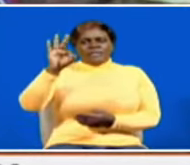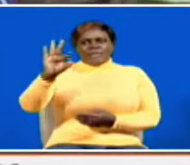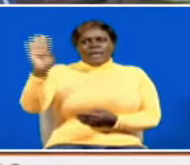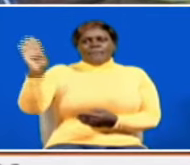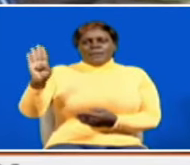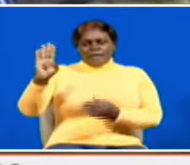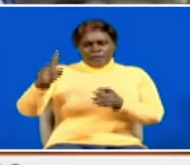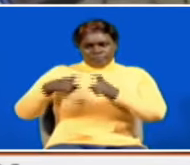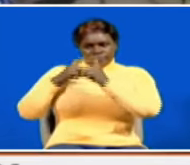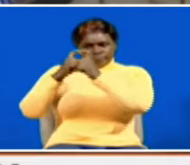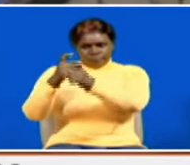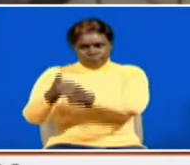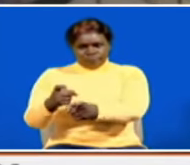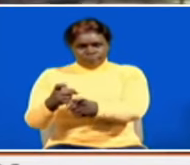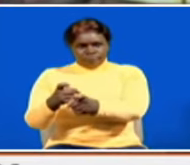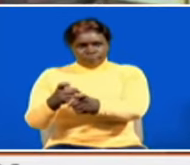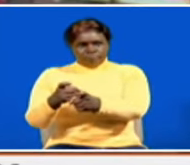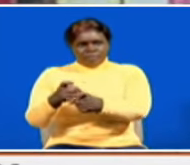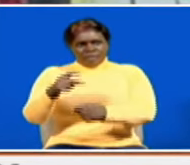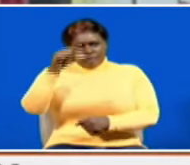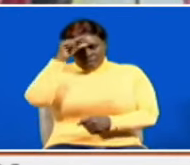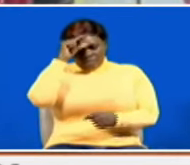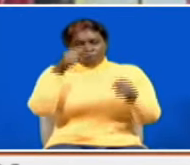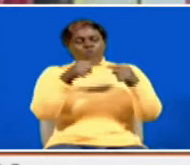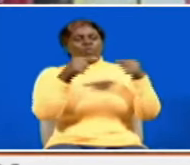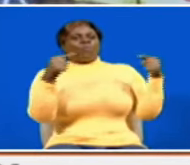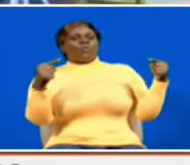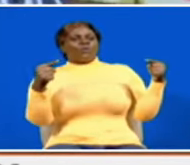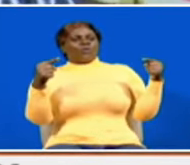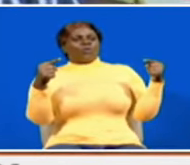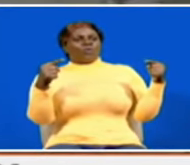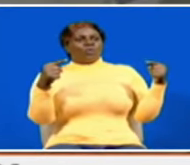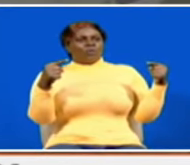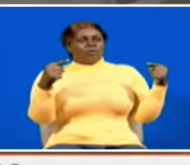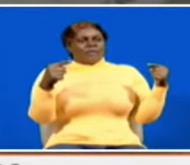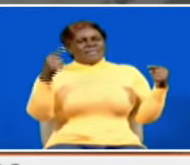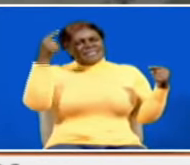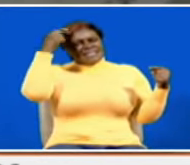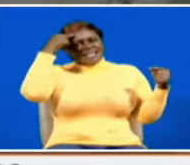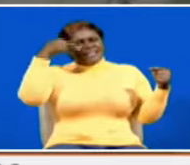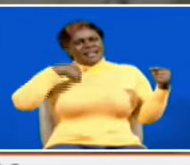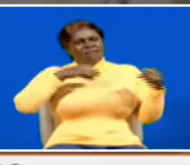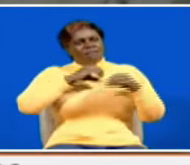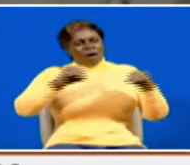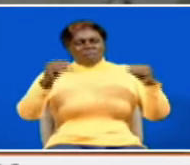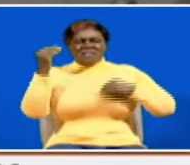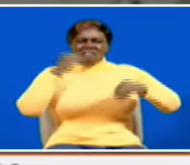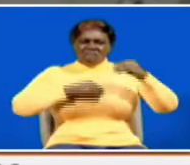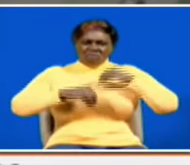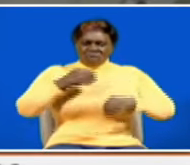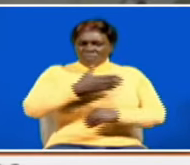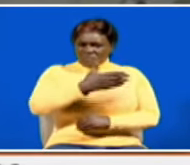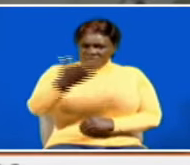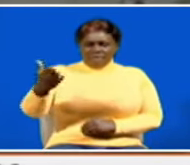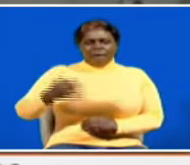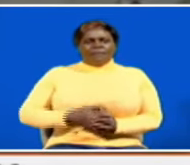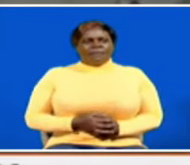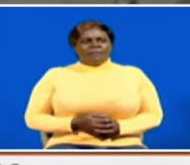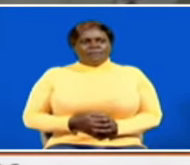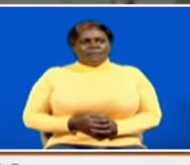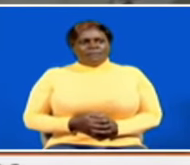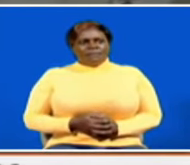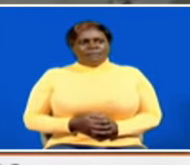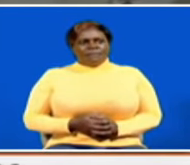was awarded although the government appealed it does not make sense it's corruption in a way it's corruption that is